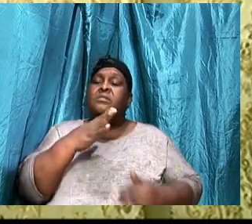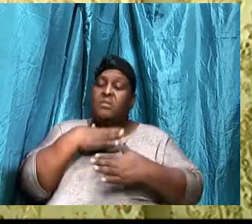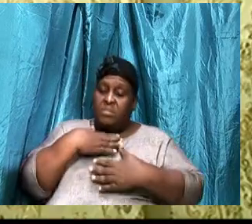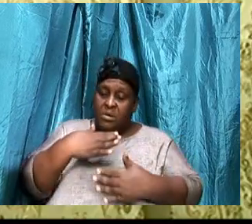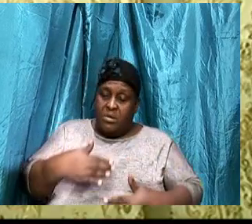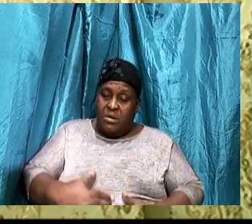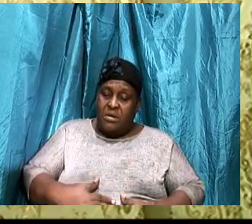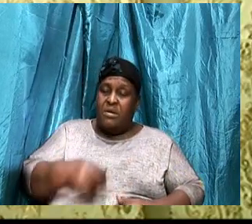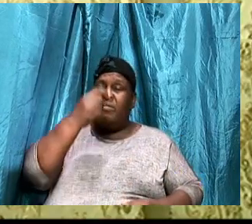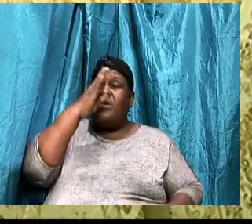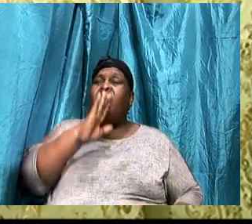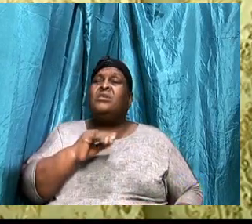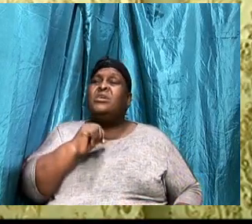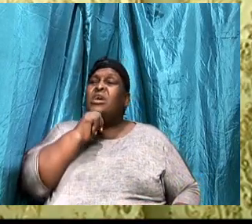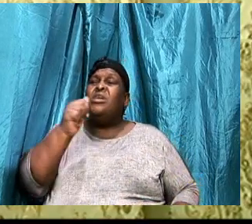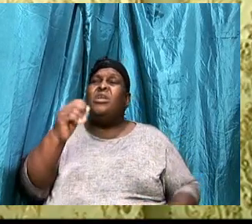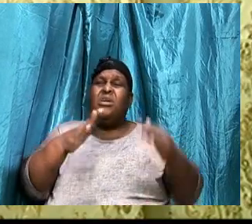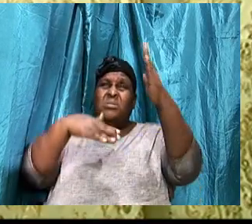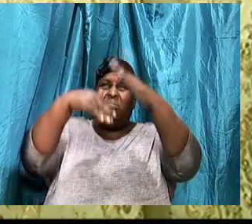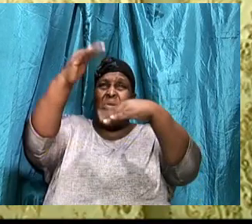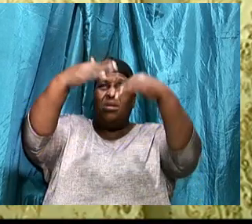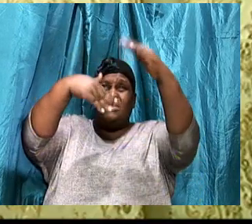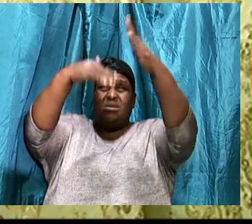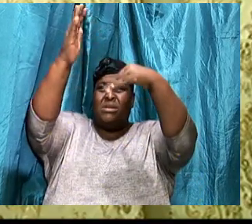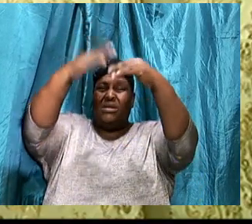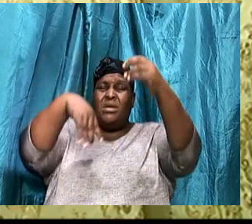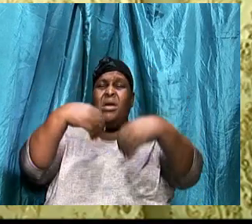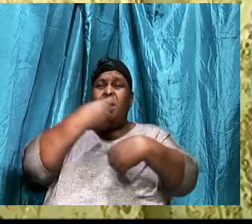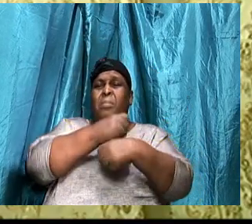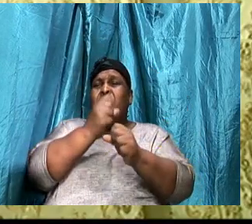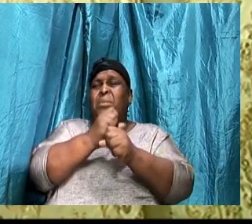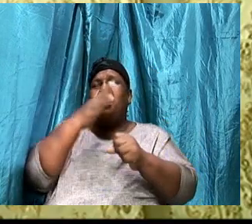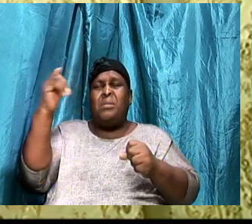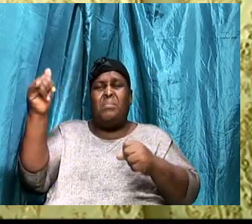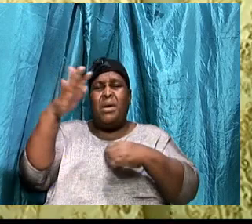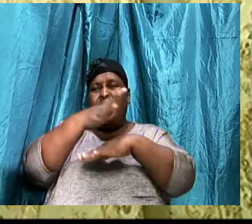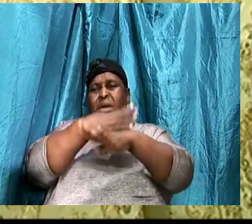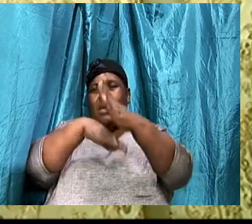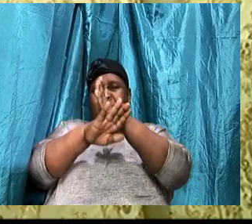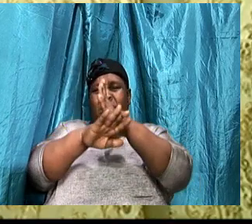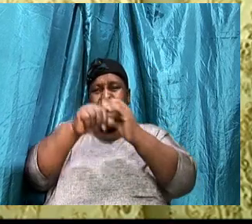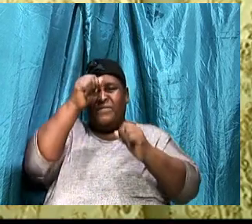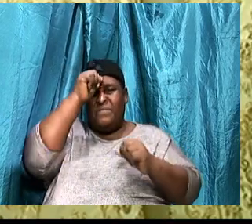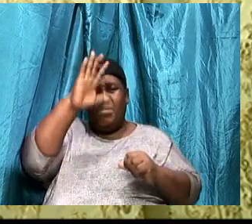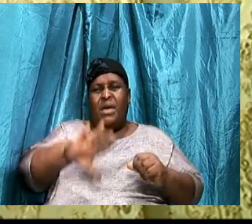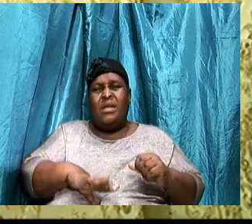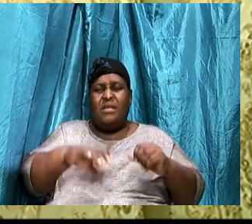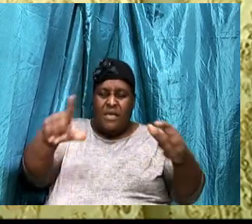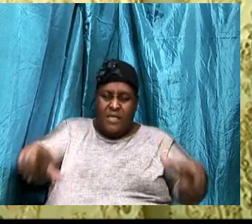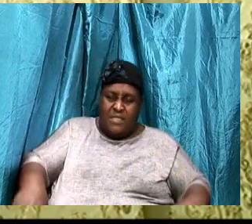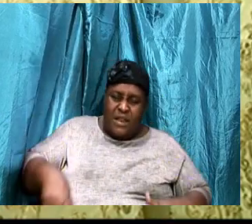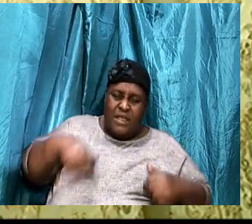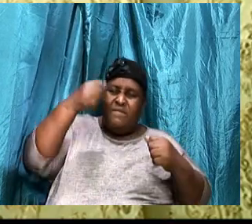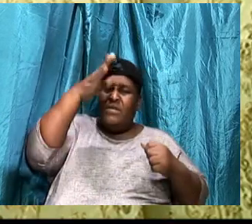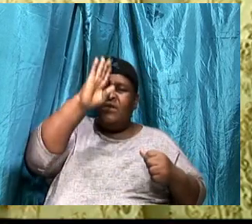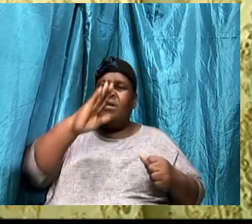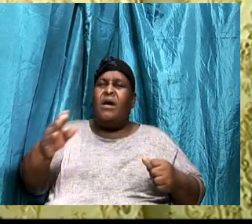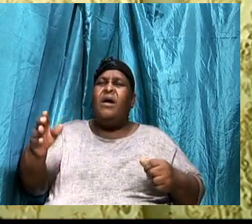Of God, Is not a building, Made by the hands, Of men, The living God, Dwells,